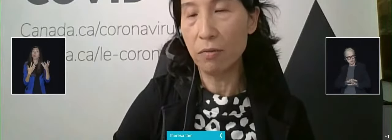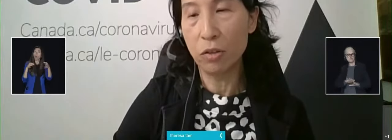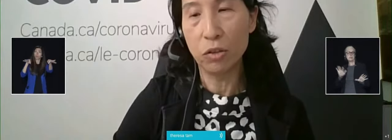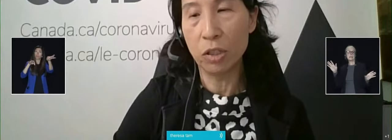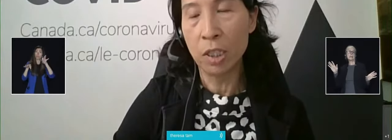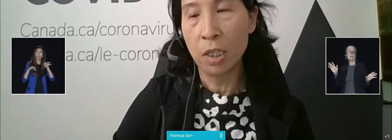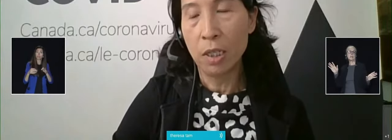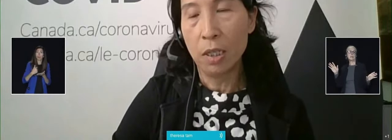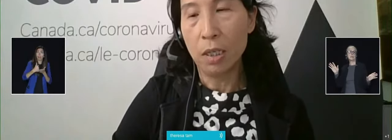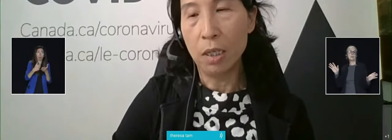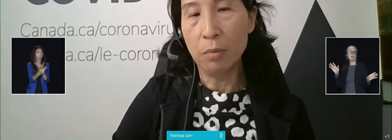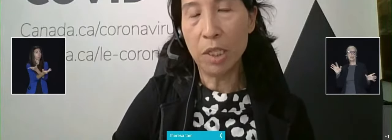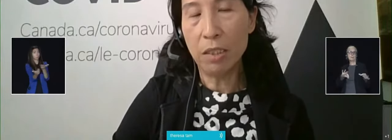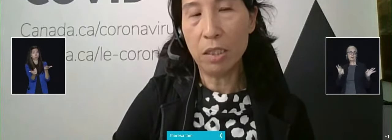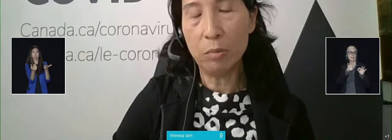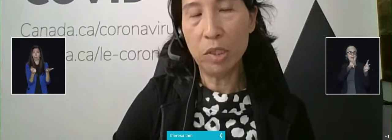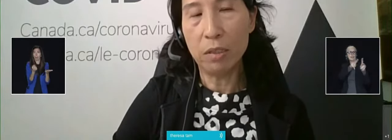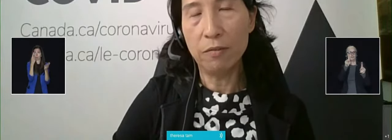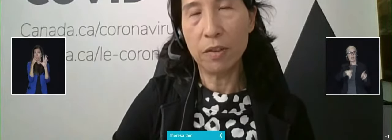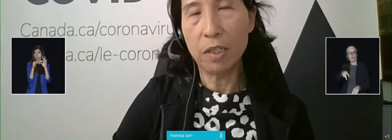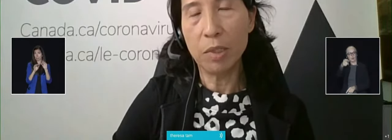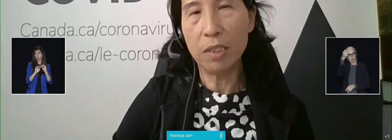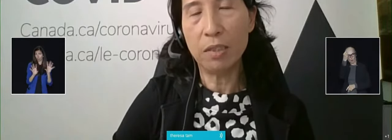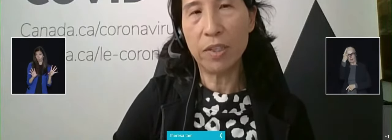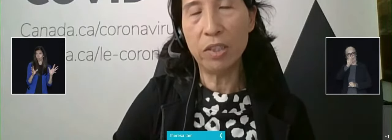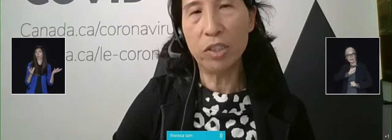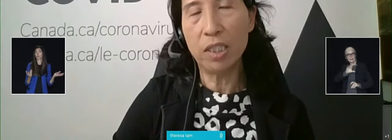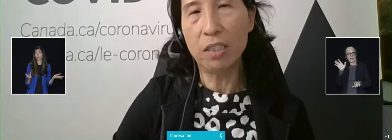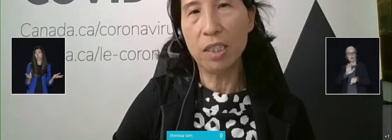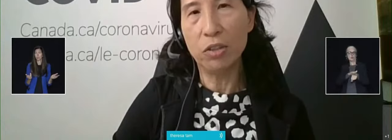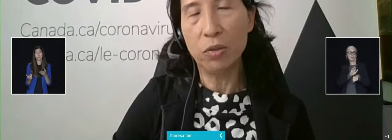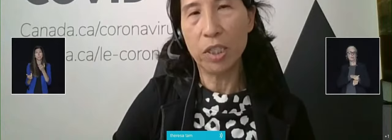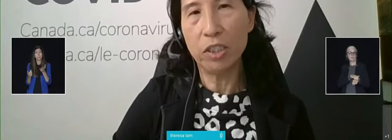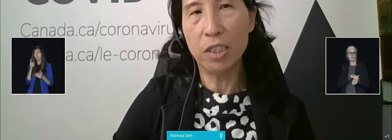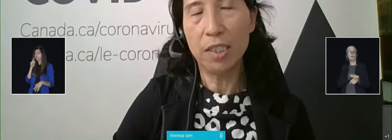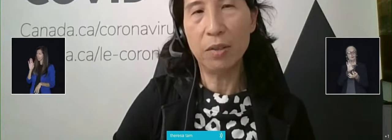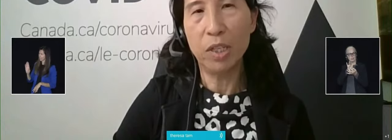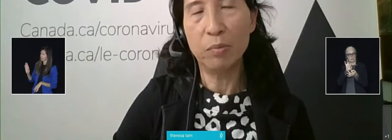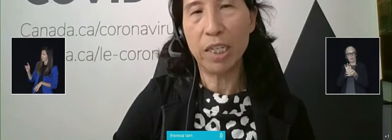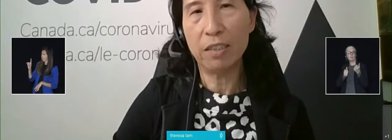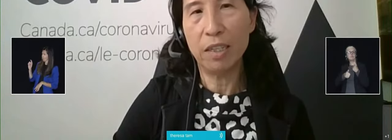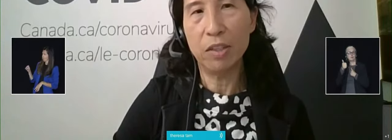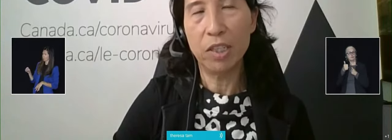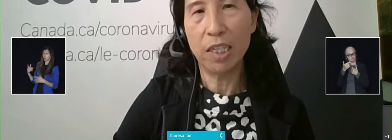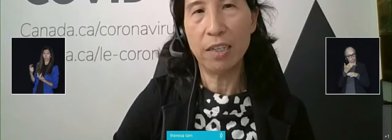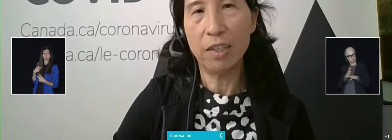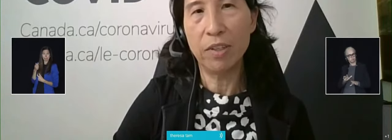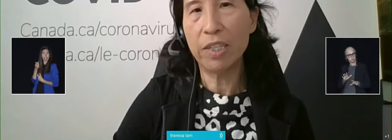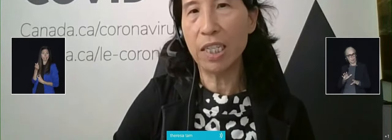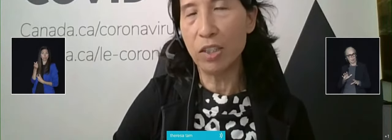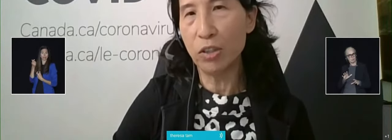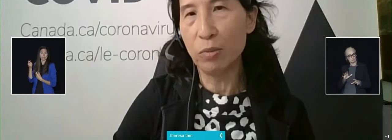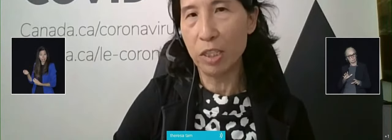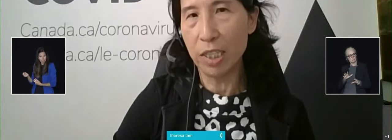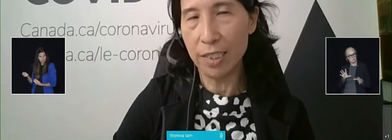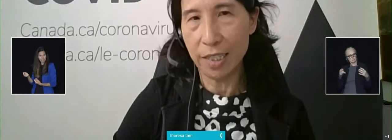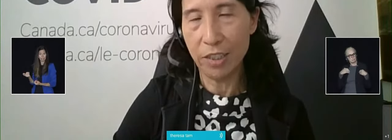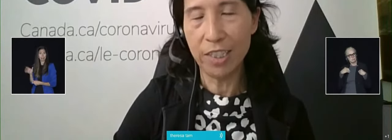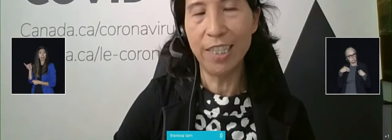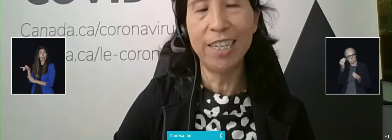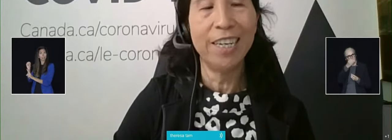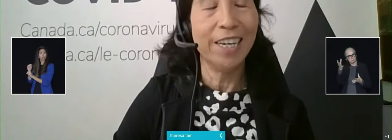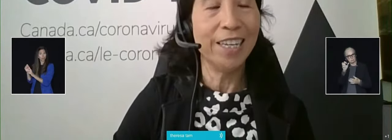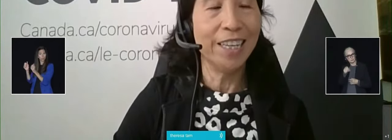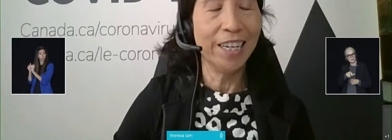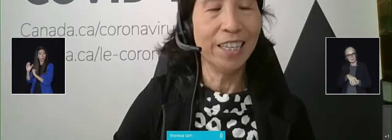further, for sure. In terms of, it's very interesting, your initial question, because I went back to have a look at our very initial modeling